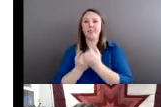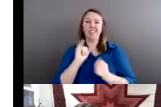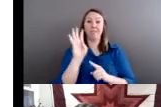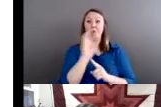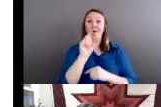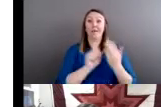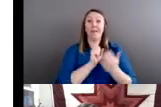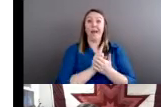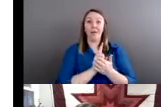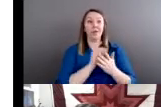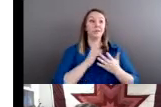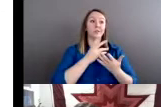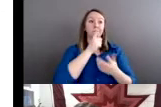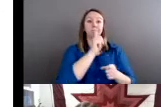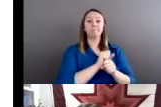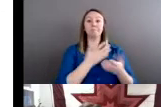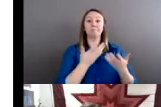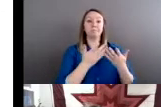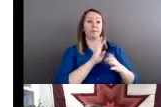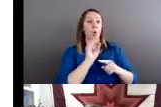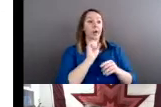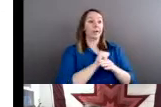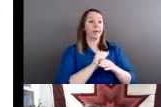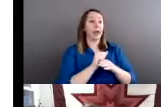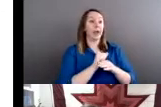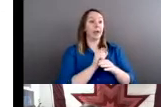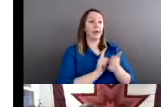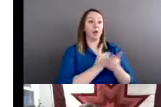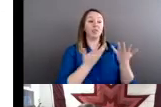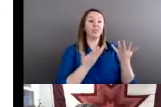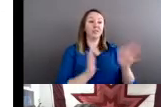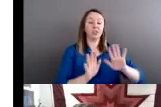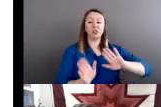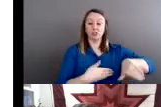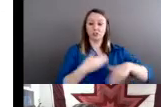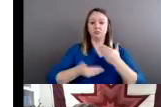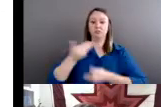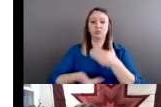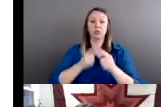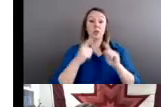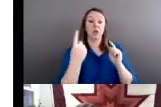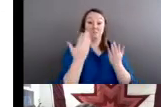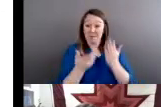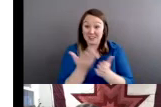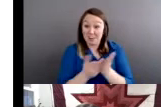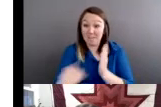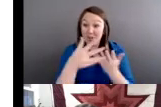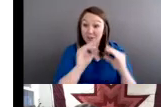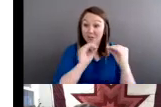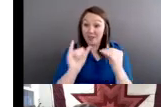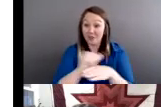training now. But one of the things I learned in that training was that the rape crisis movement in the United States